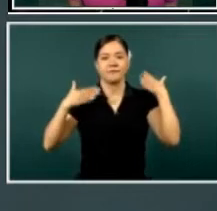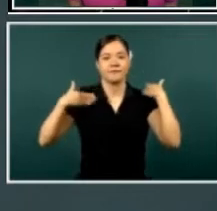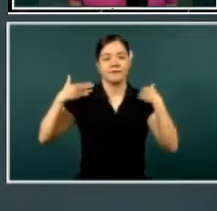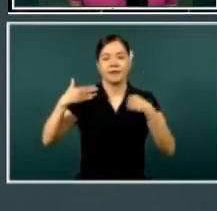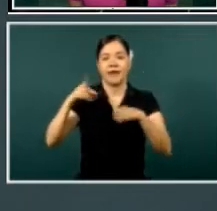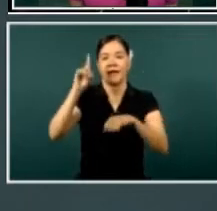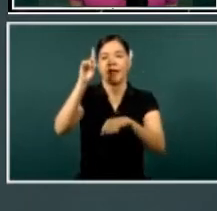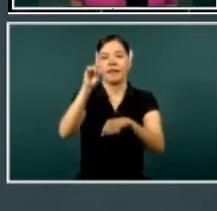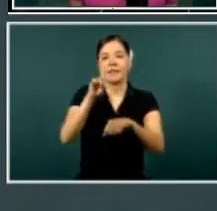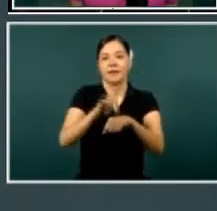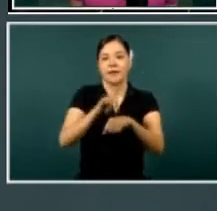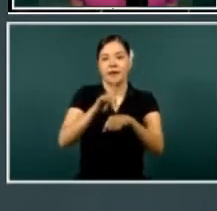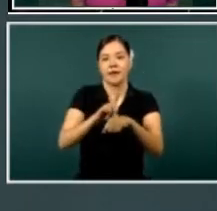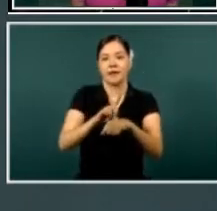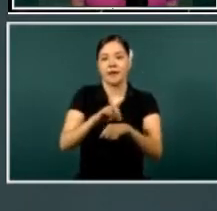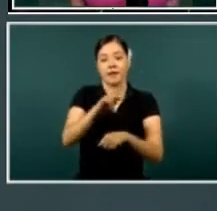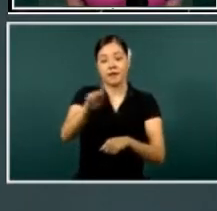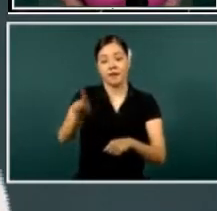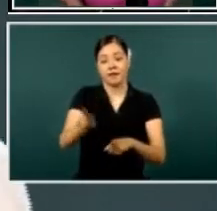People of the World.